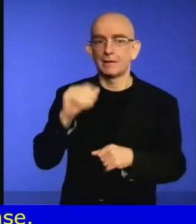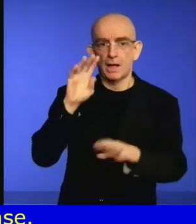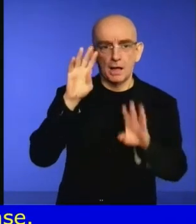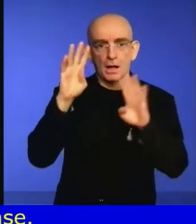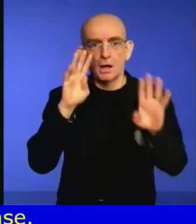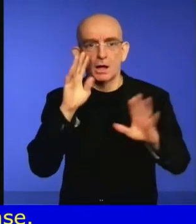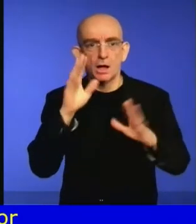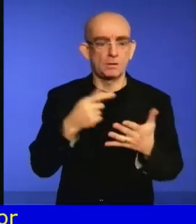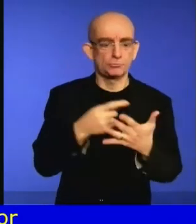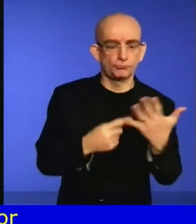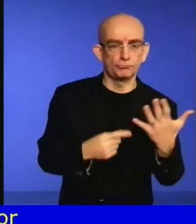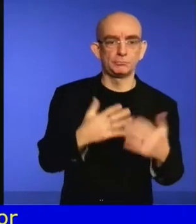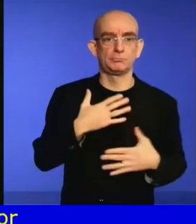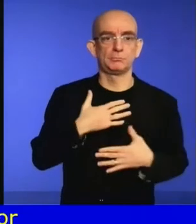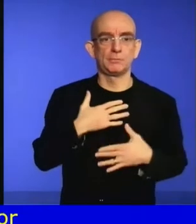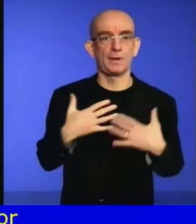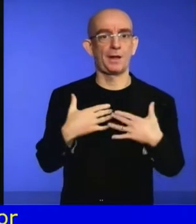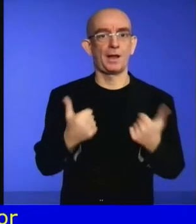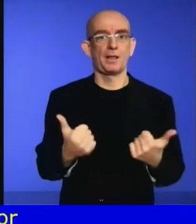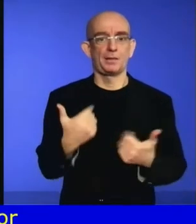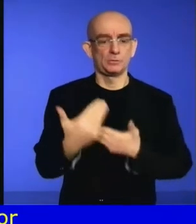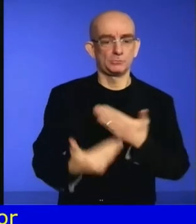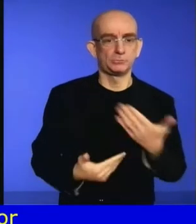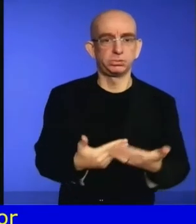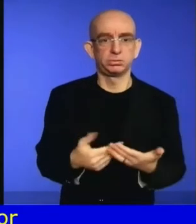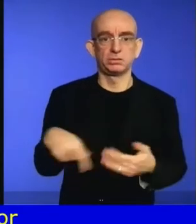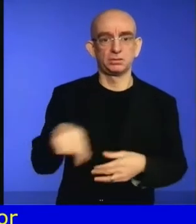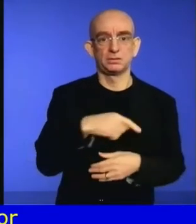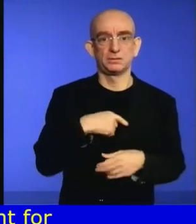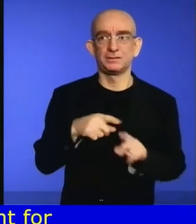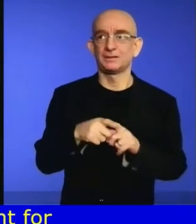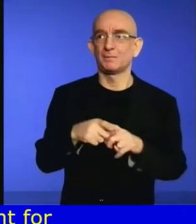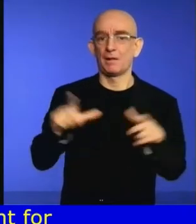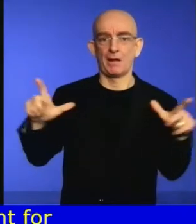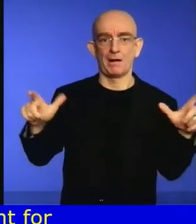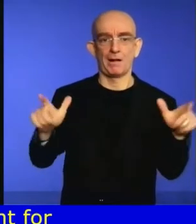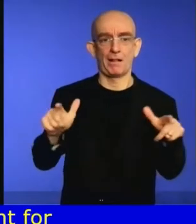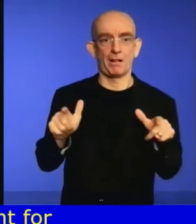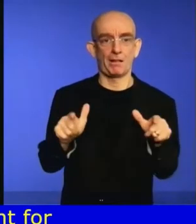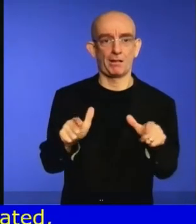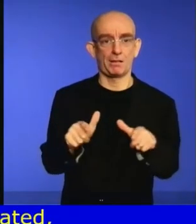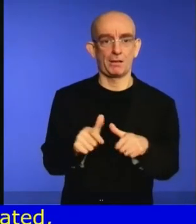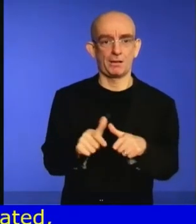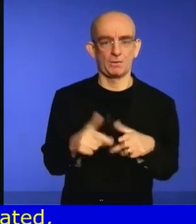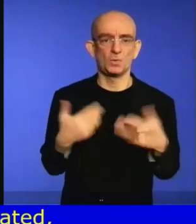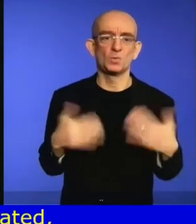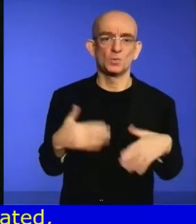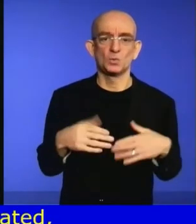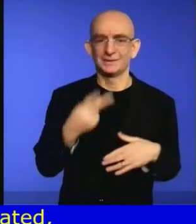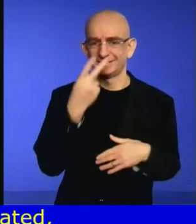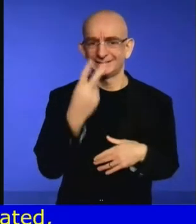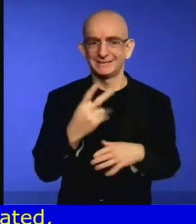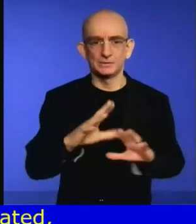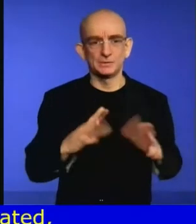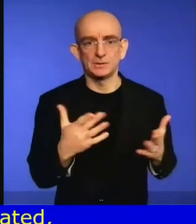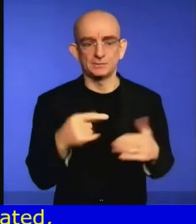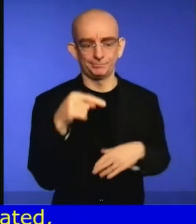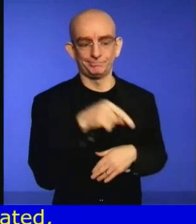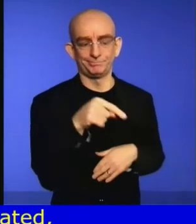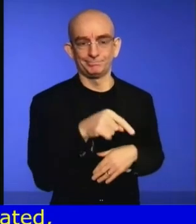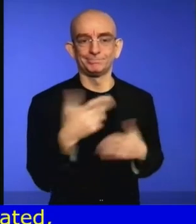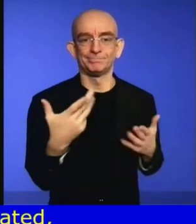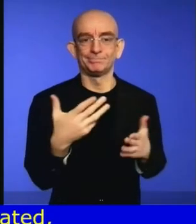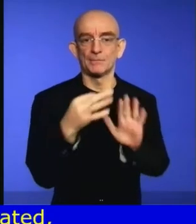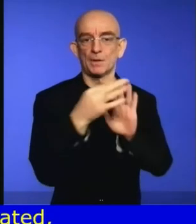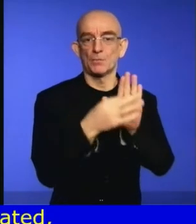policy decisions that change those decisions leaving us further behind. That